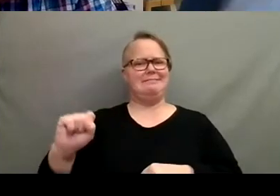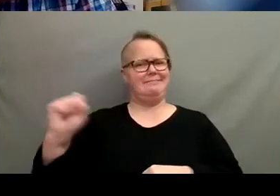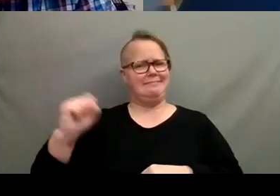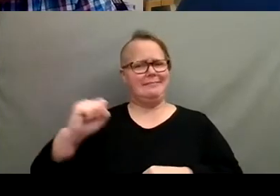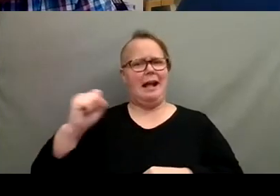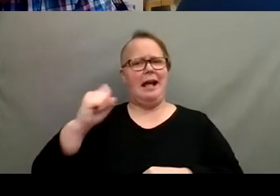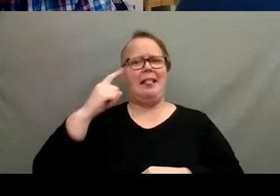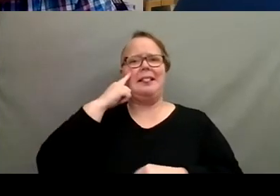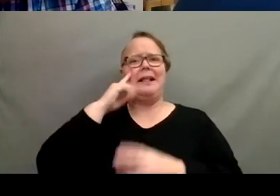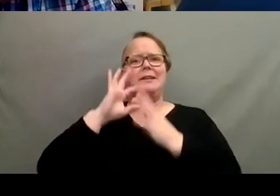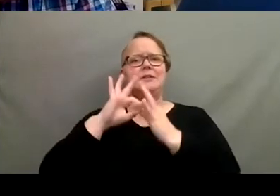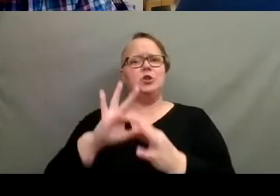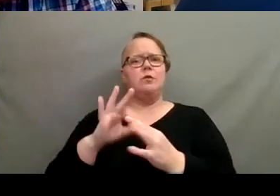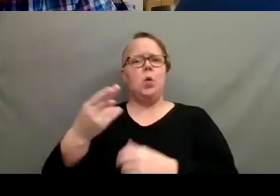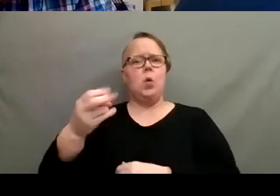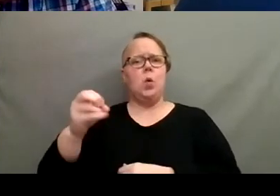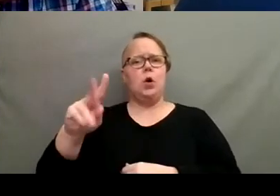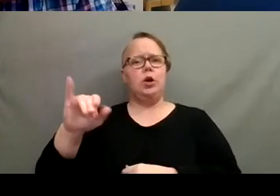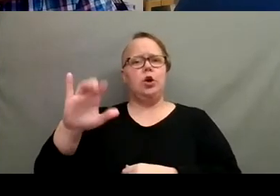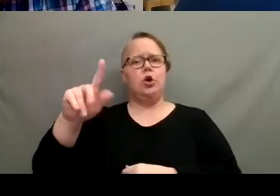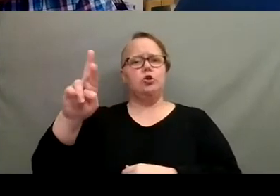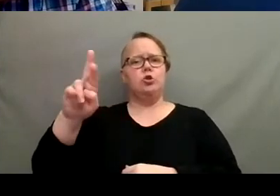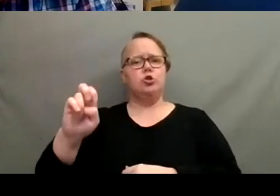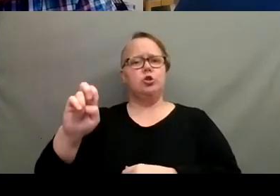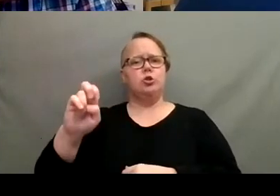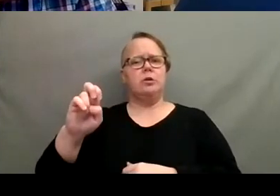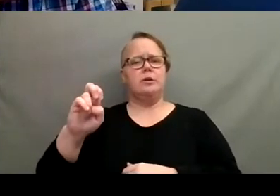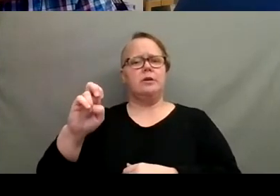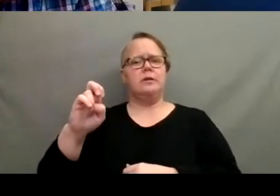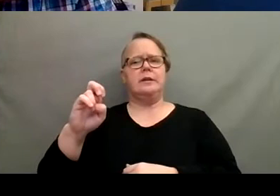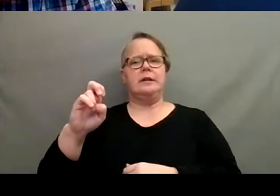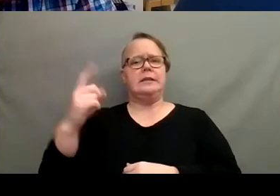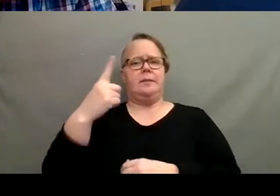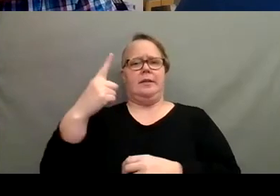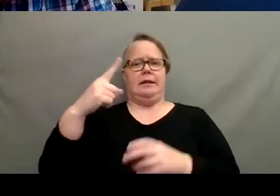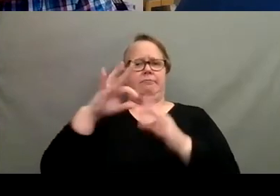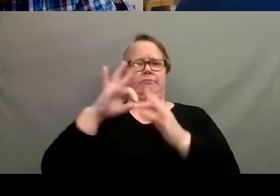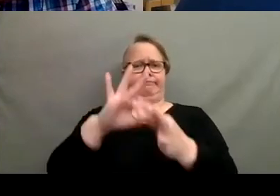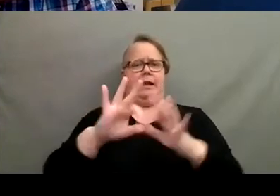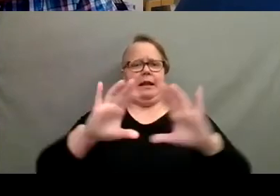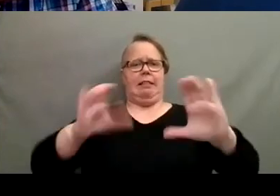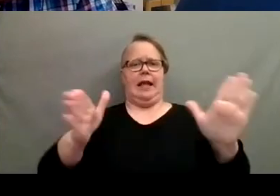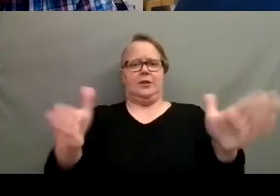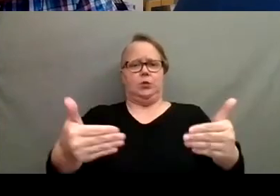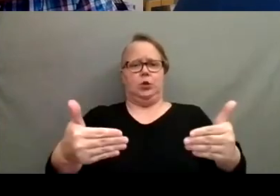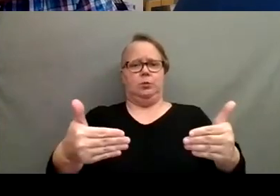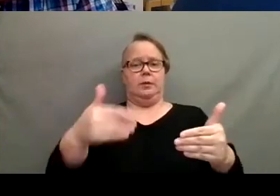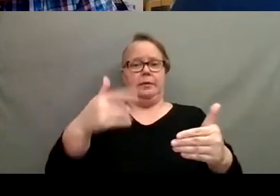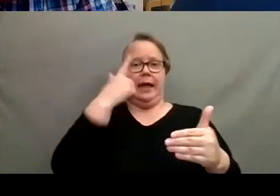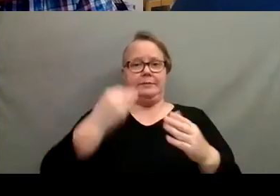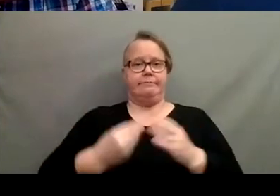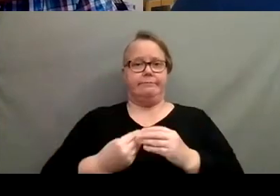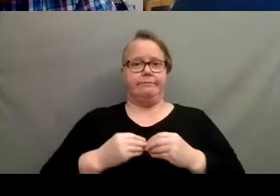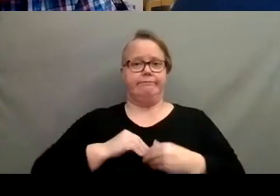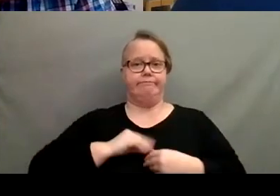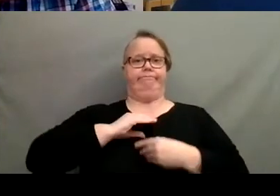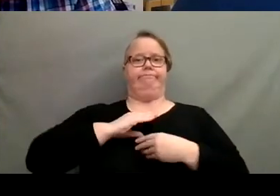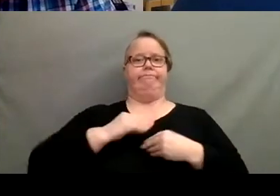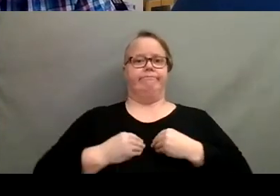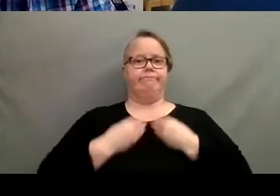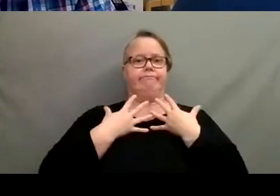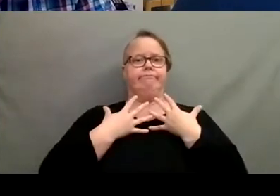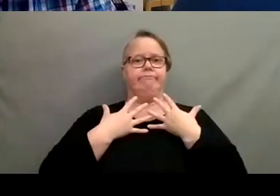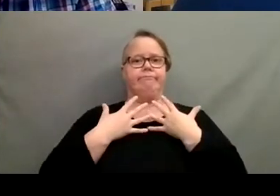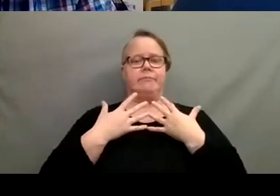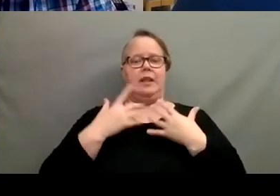terms of horticulture, it seems like it's someone or something in the classroom, uh, you know, cause it inspired someone. I, I, I